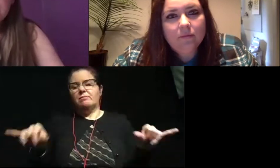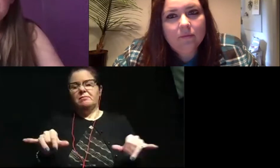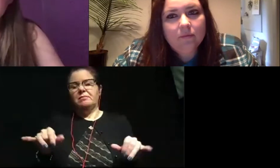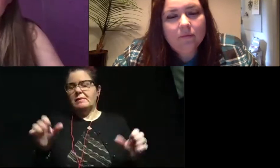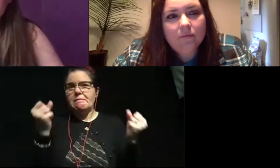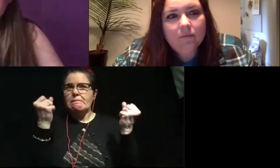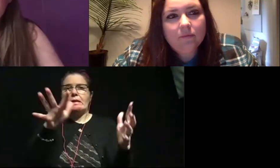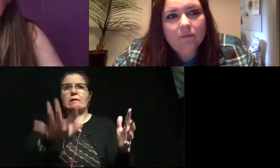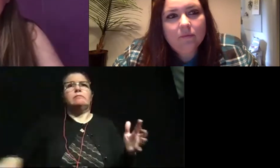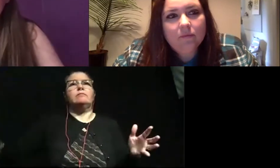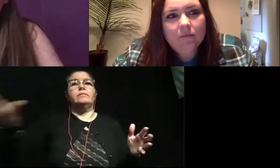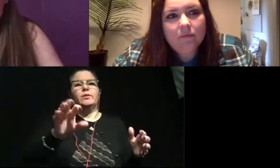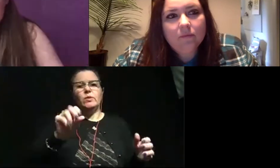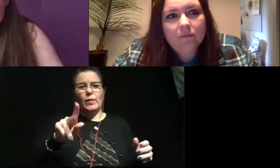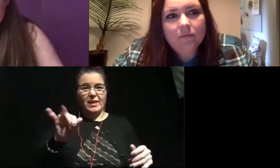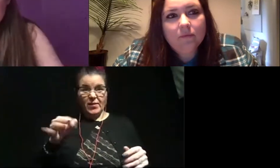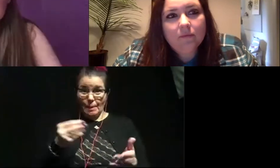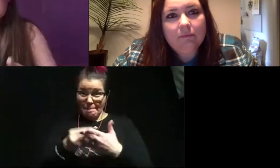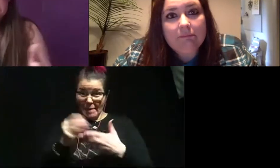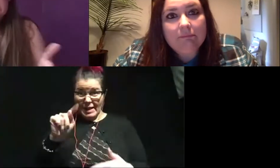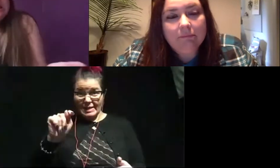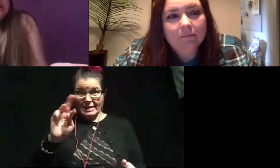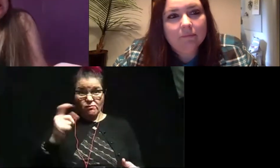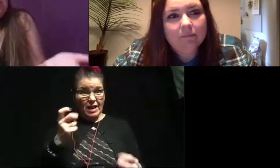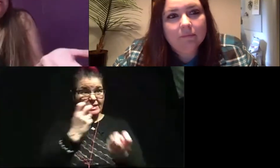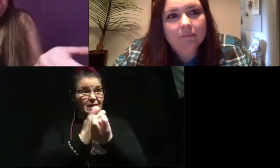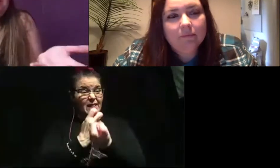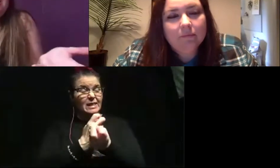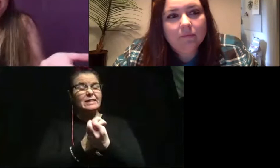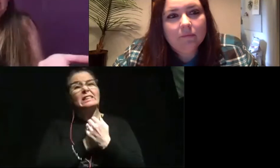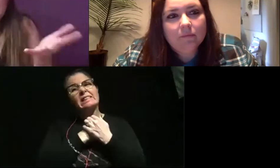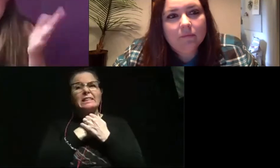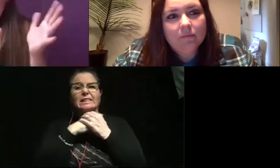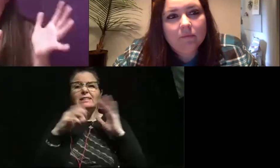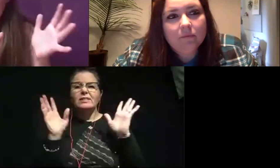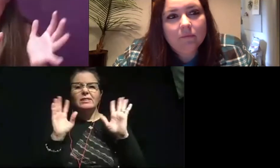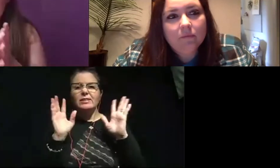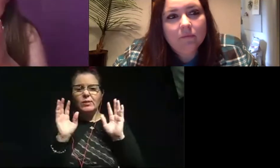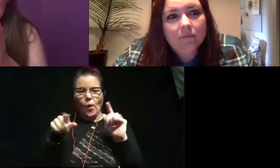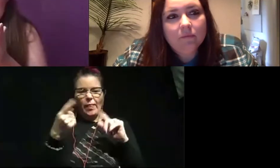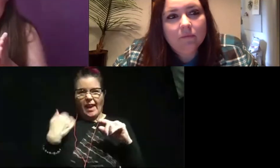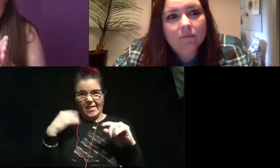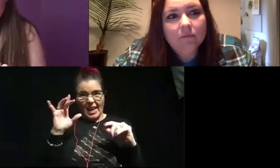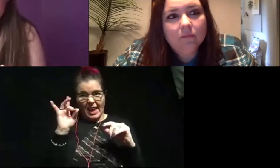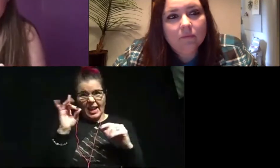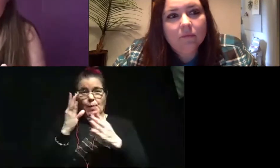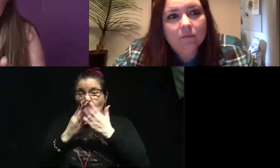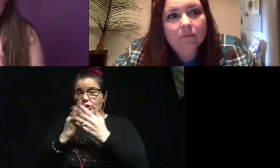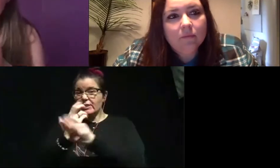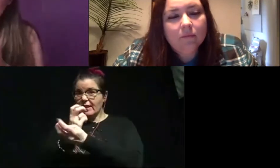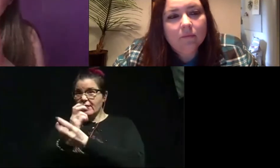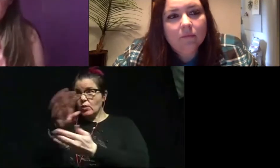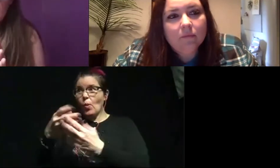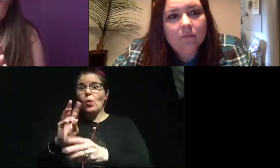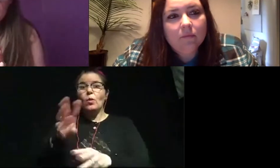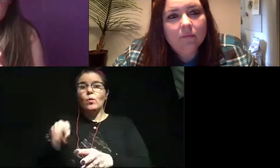If you were to buy a T-Rex skeleton, we've only got like eight partial skeletons in the entire world. So I would ask